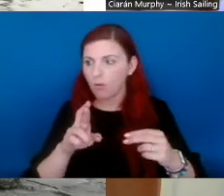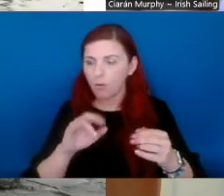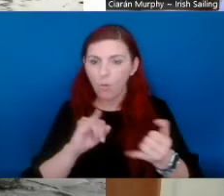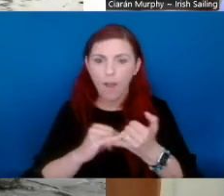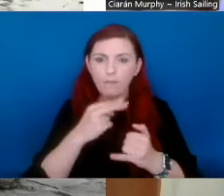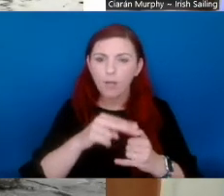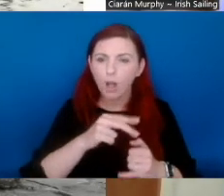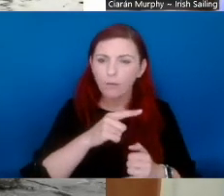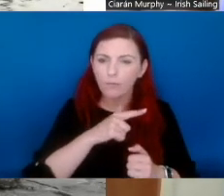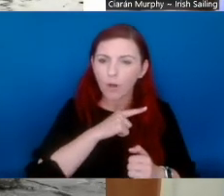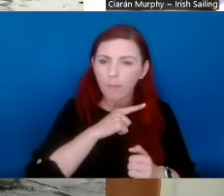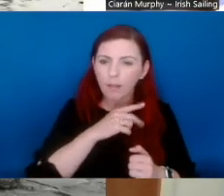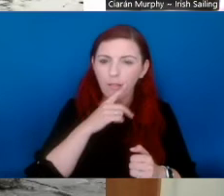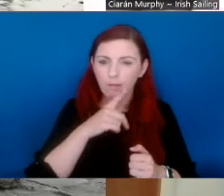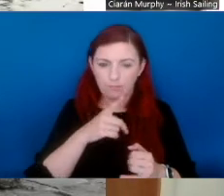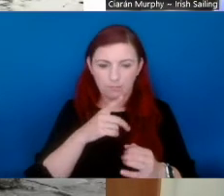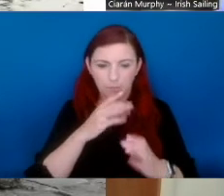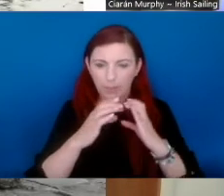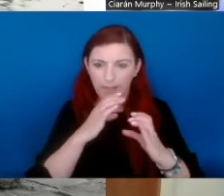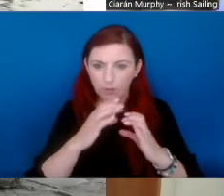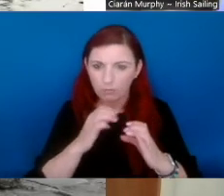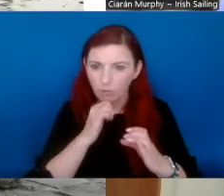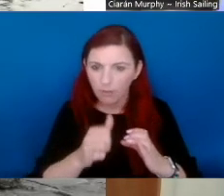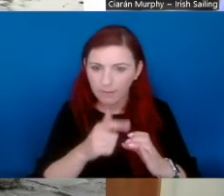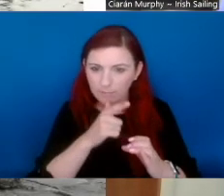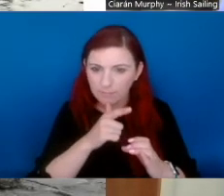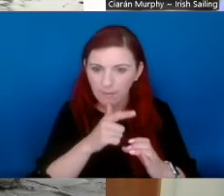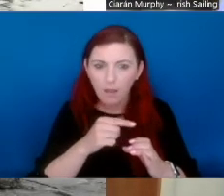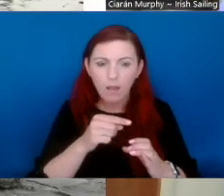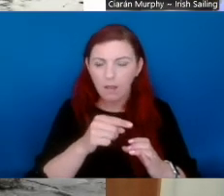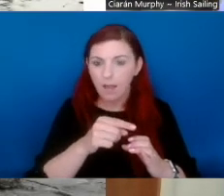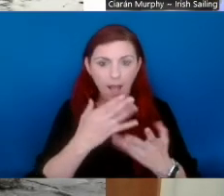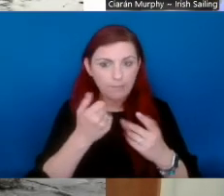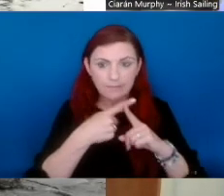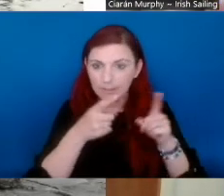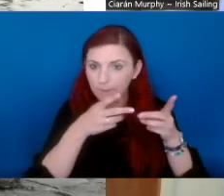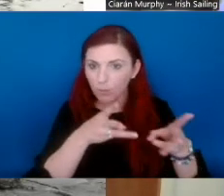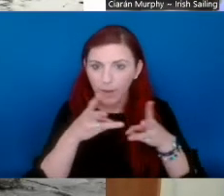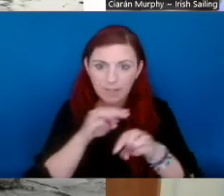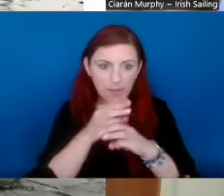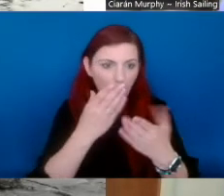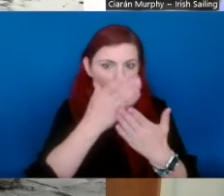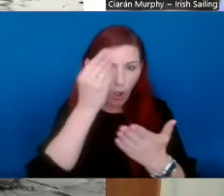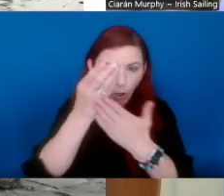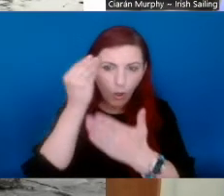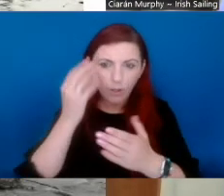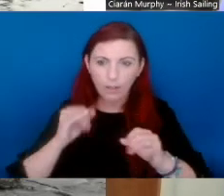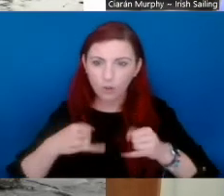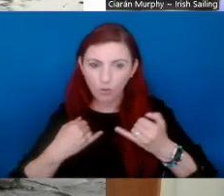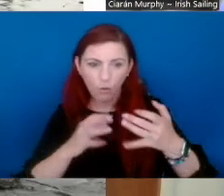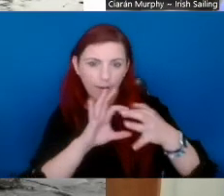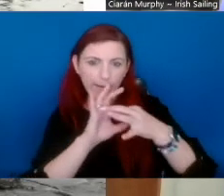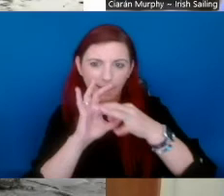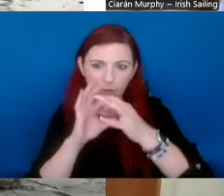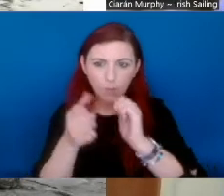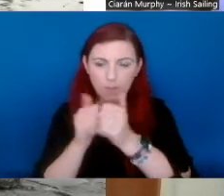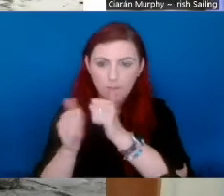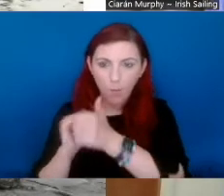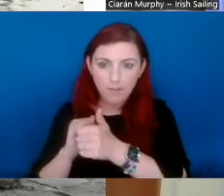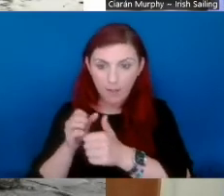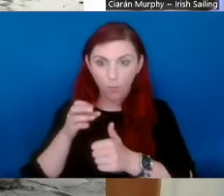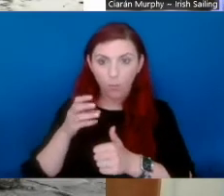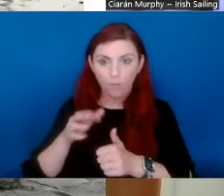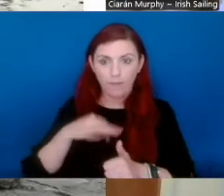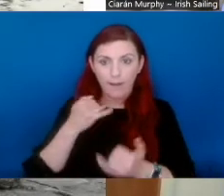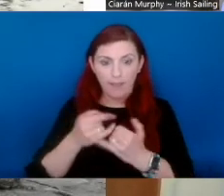-verbal communication, that different ways of how people learn and enjoy engaging with learning and sport will actually find this